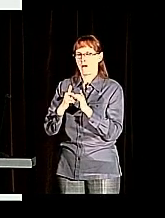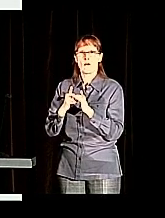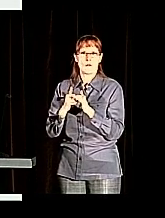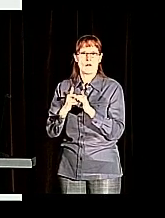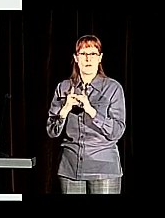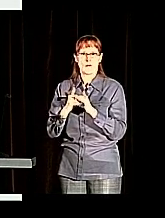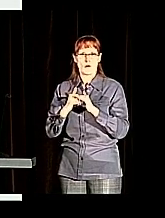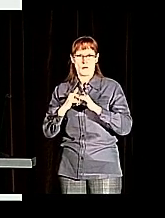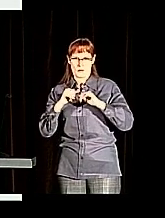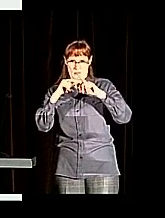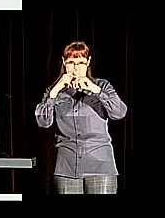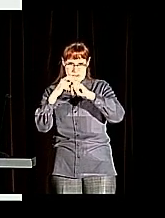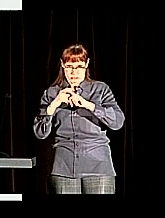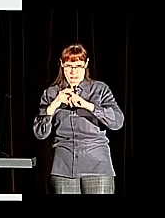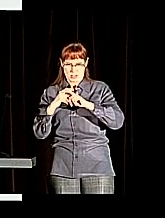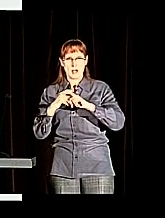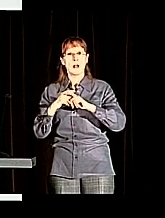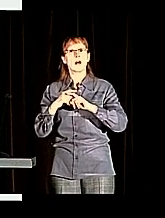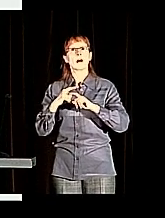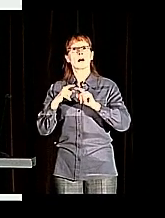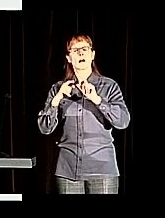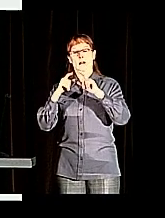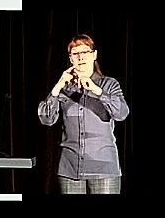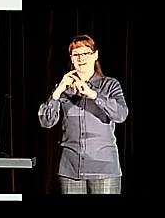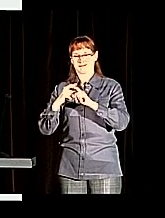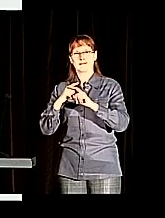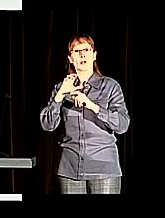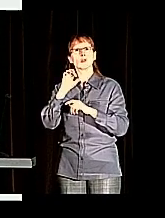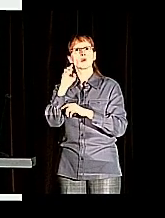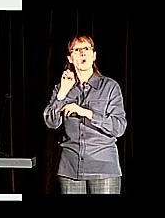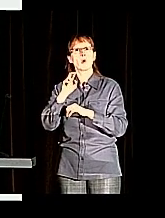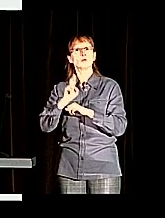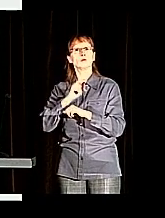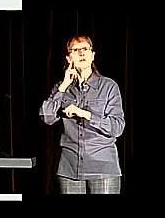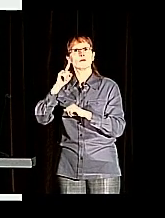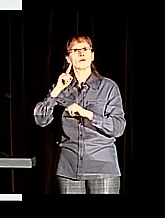you know, search for the signs using the different parts of the sign.